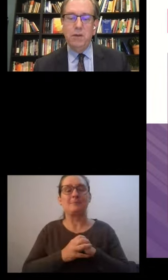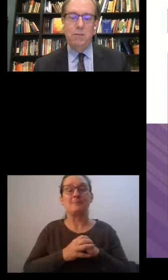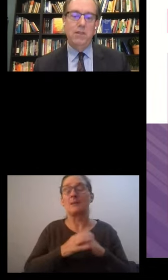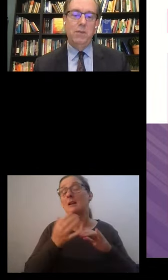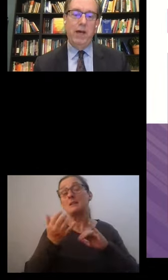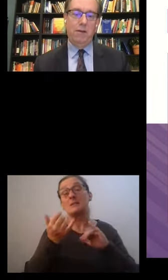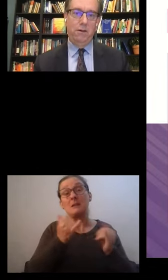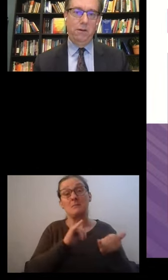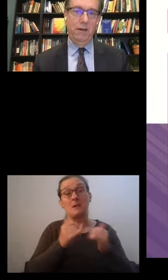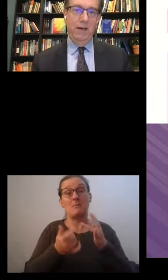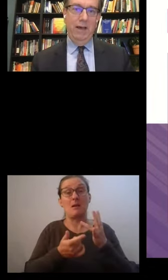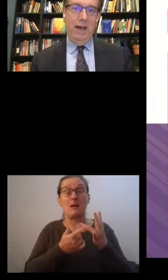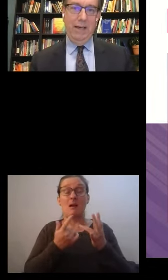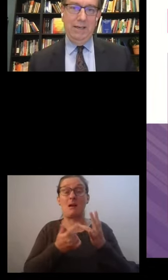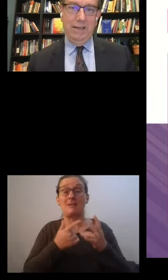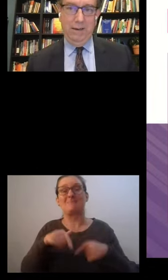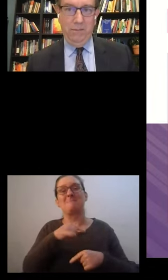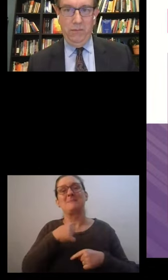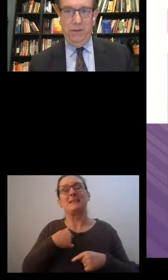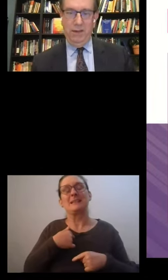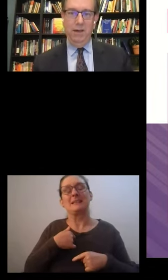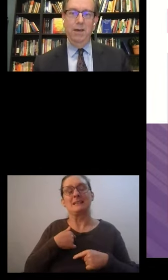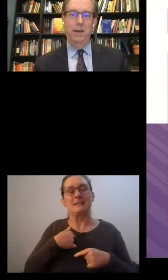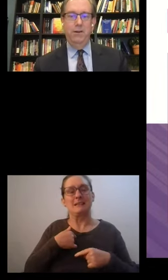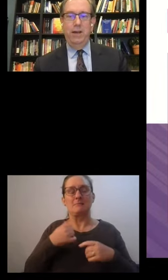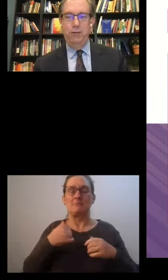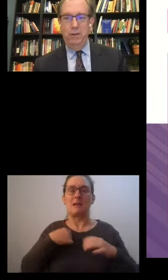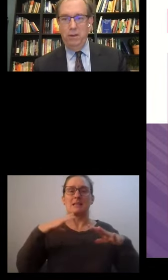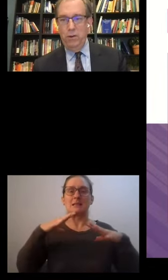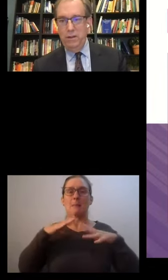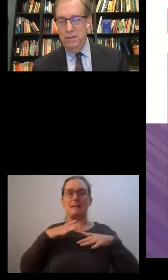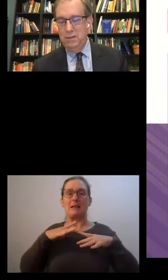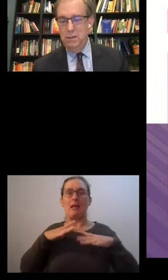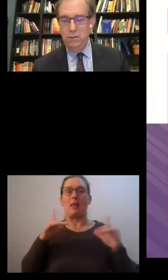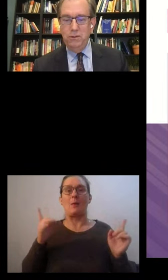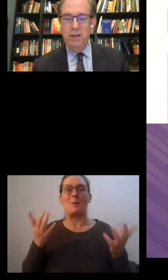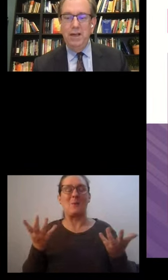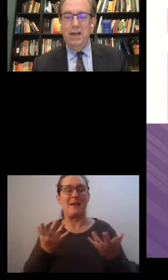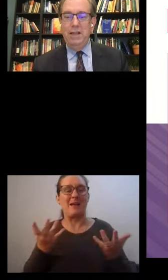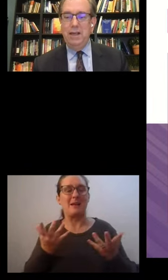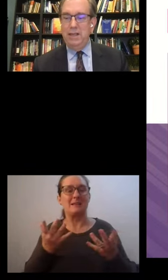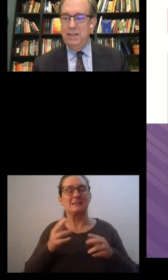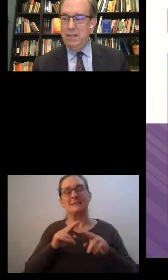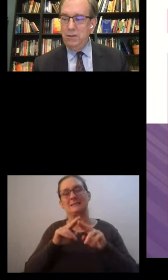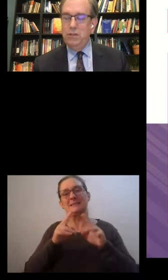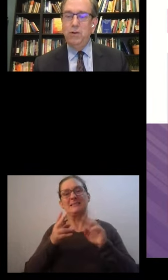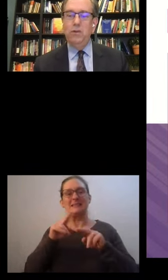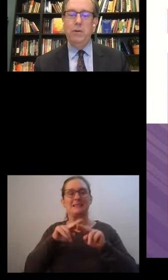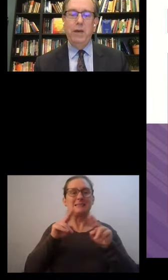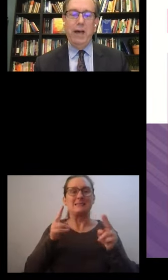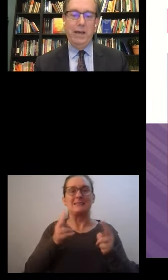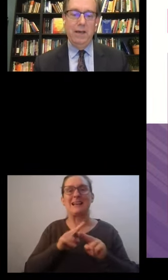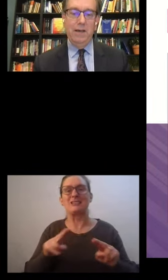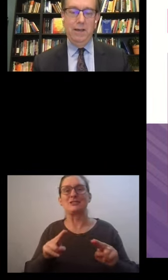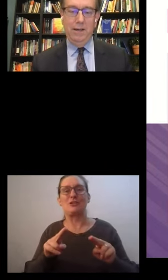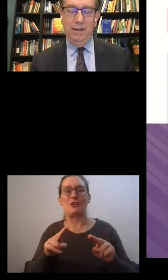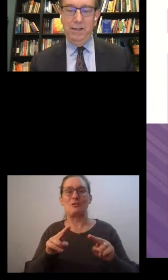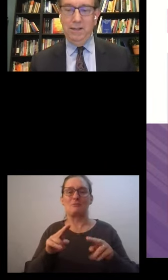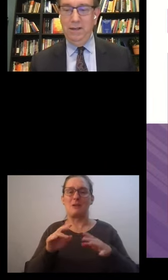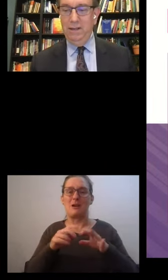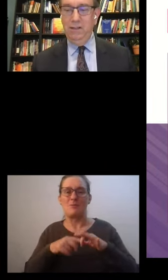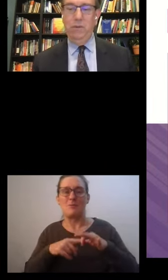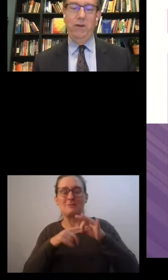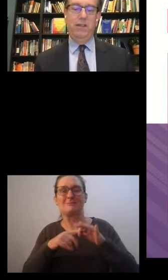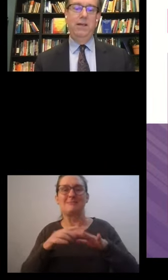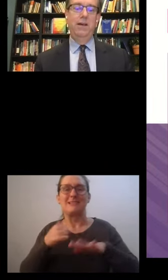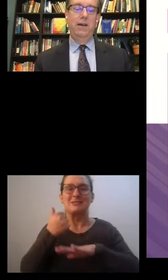Just this spring, I spent my sabbatical at the International Inequalities Institute at the LSE. So it's good to be back, at